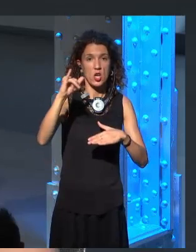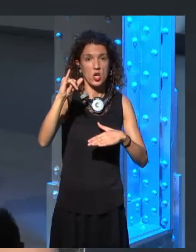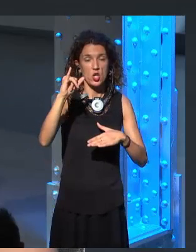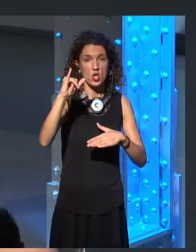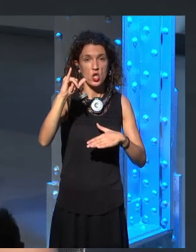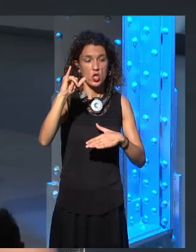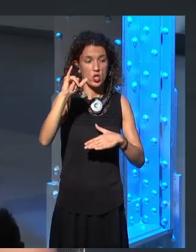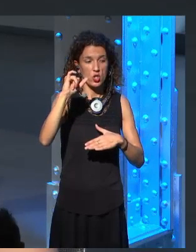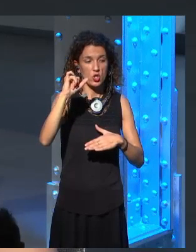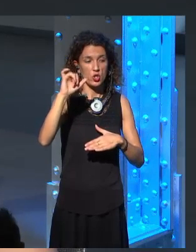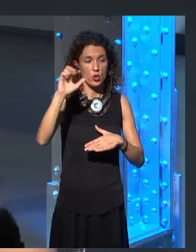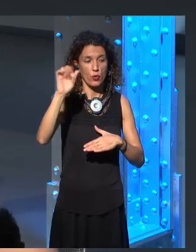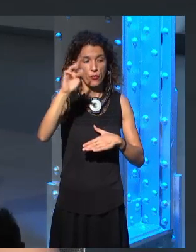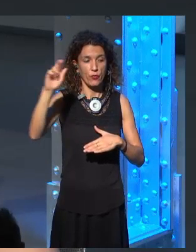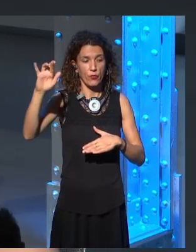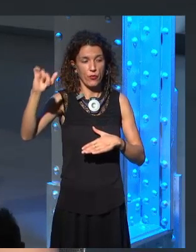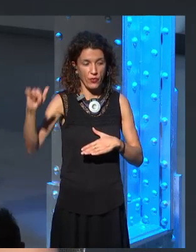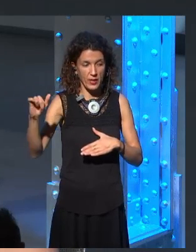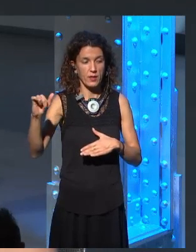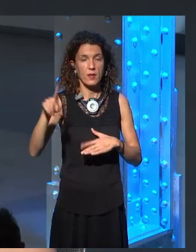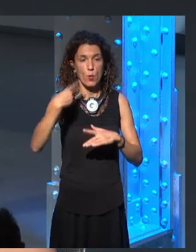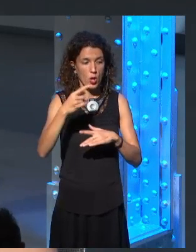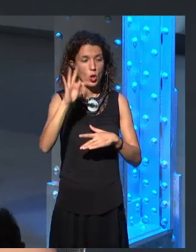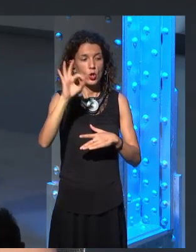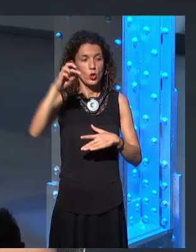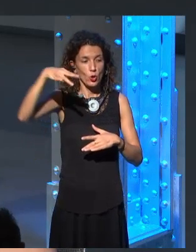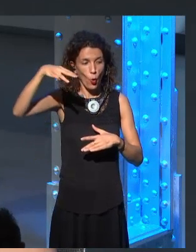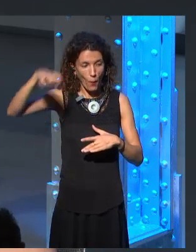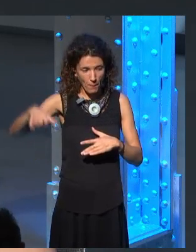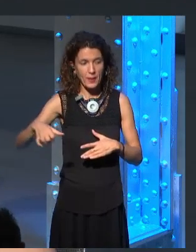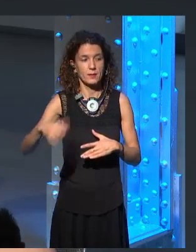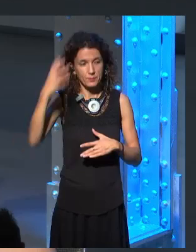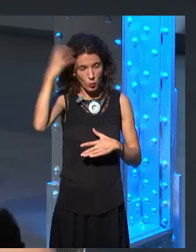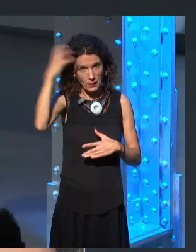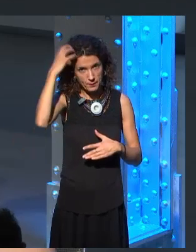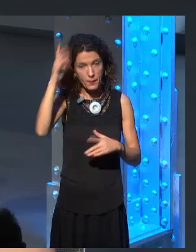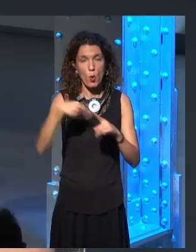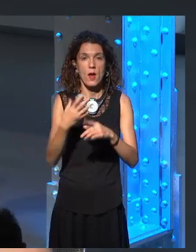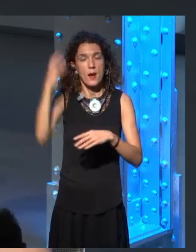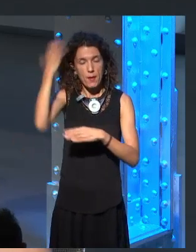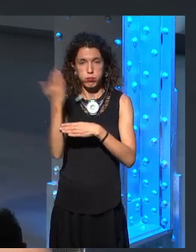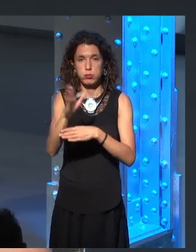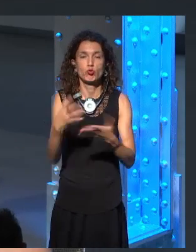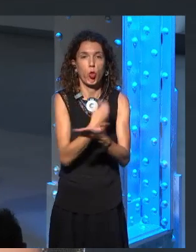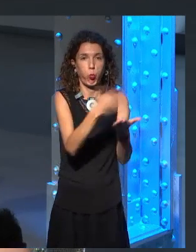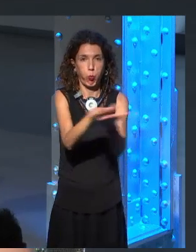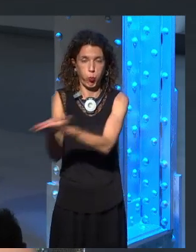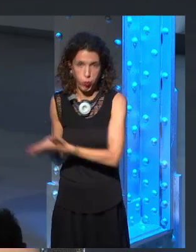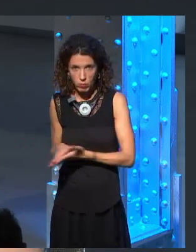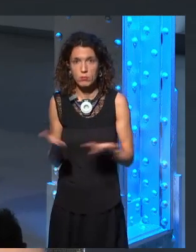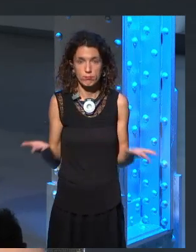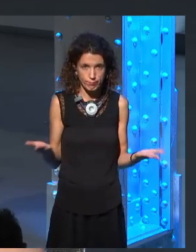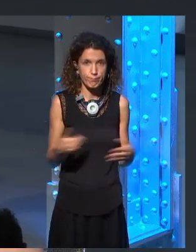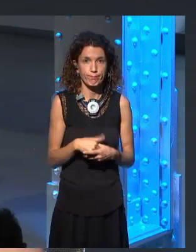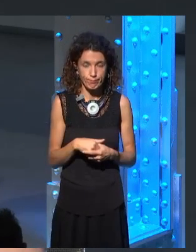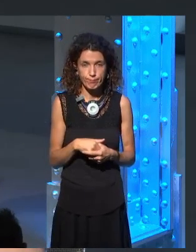Because while he was waiting to present his book, several kings ended up dying. So, he had to take that chapter